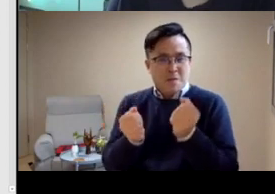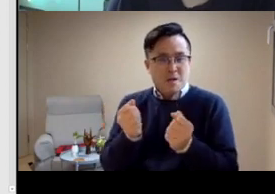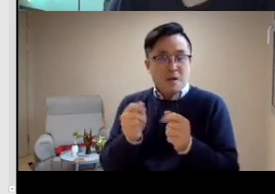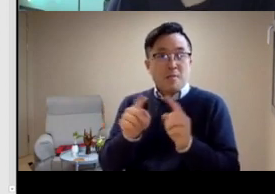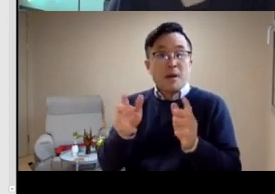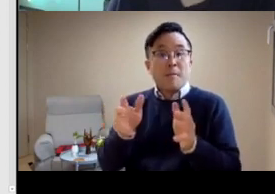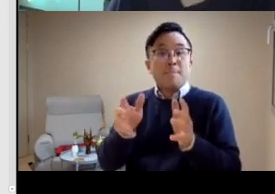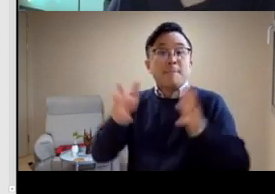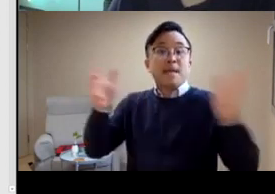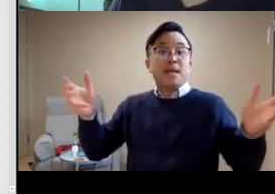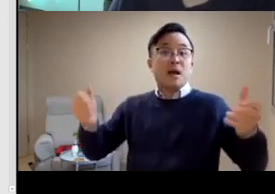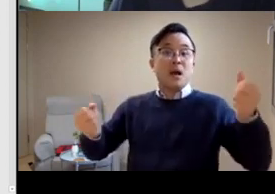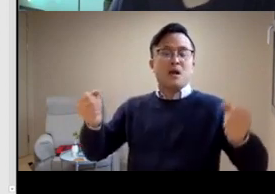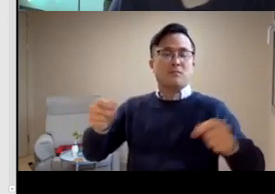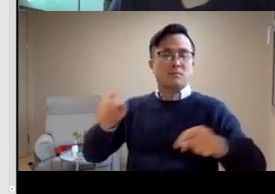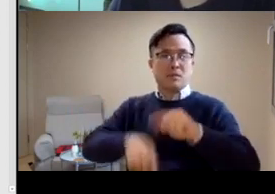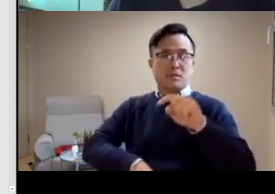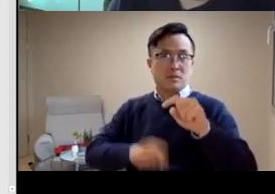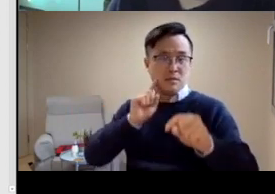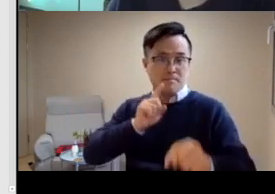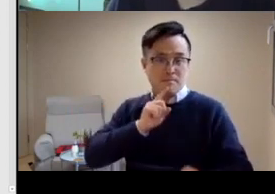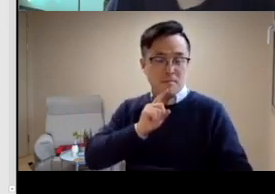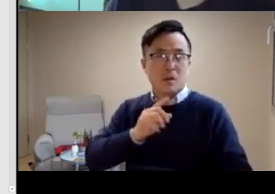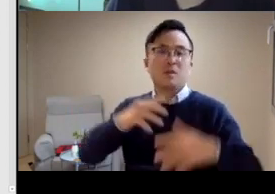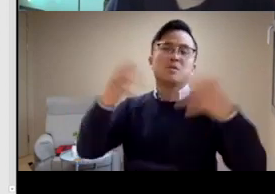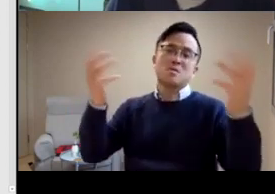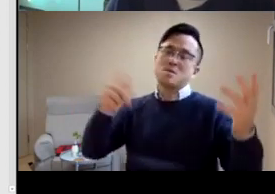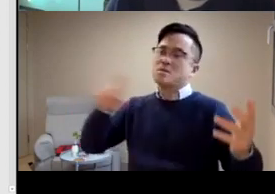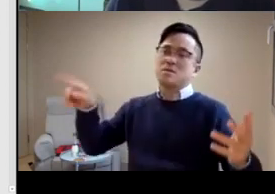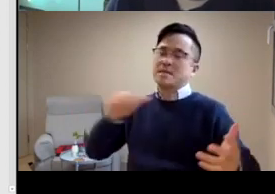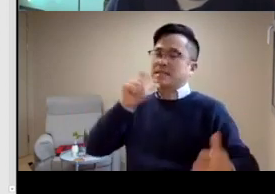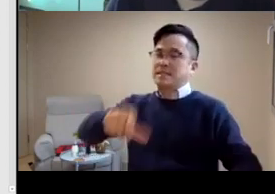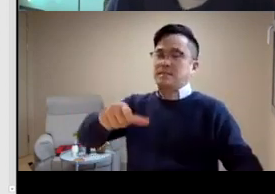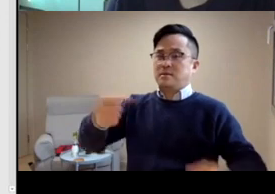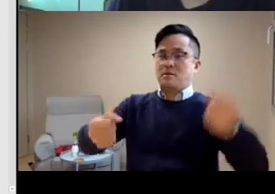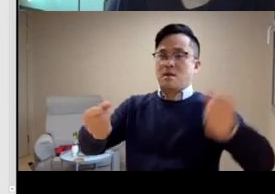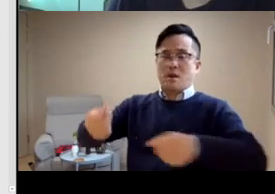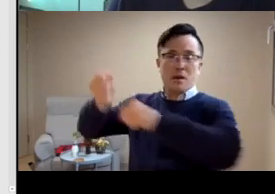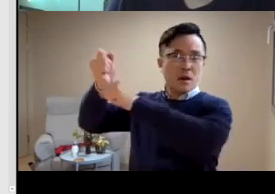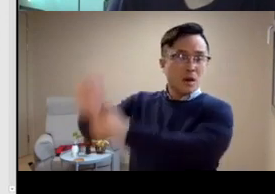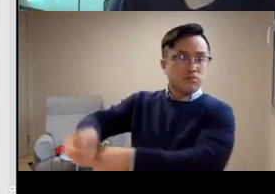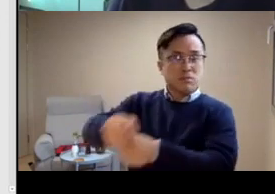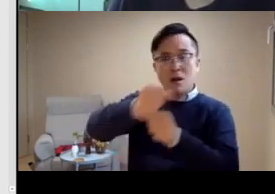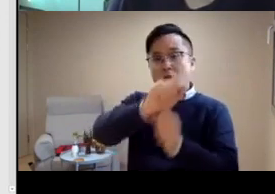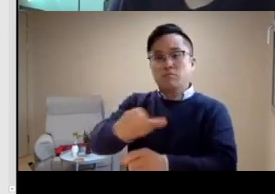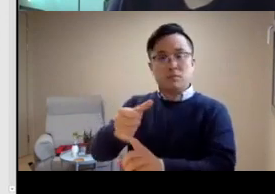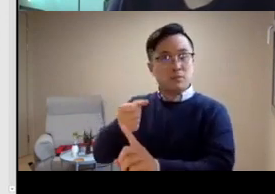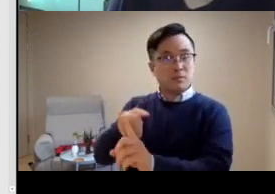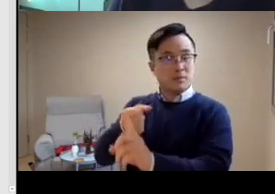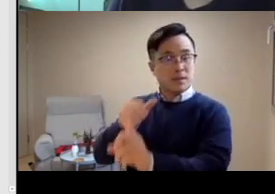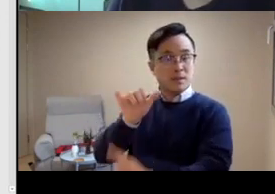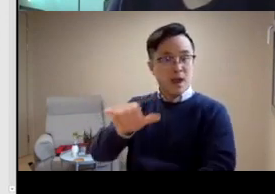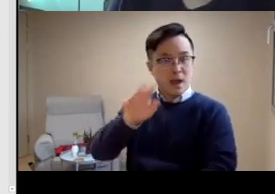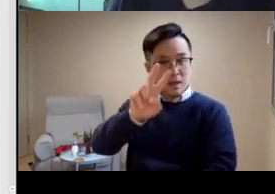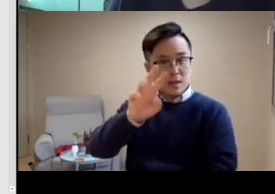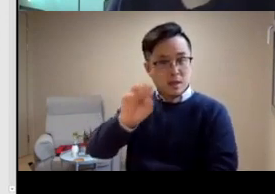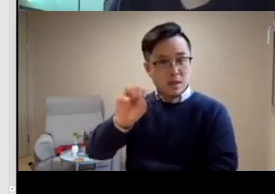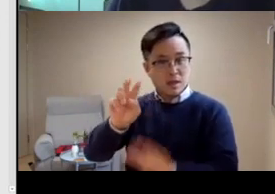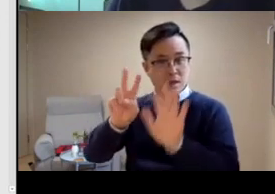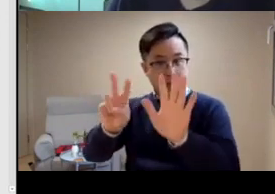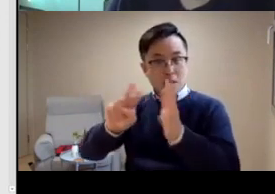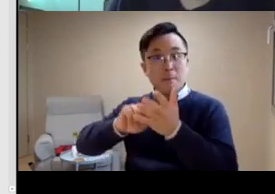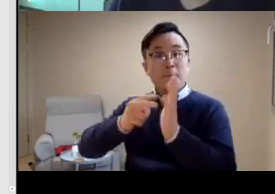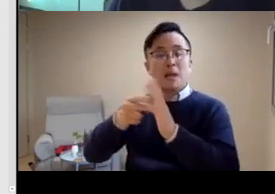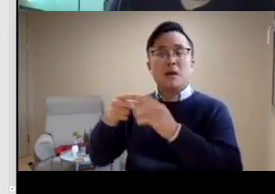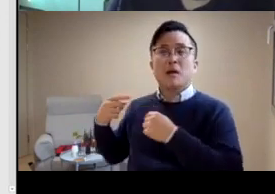And then the other one was about driver's license. We had a driver's license to drive small cars. But Deaf people were not allowed to drive larger vehicles, like